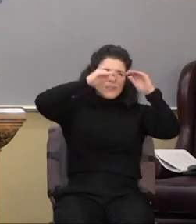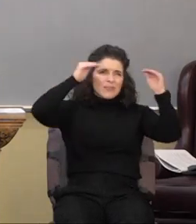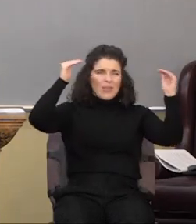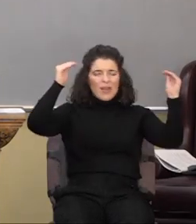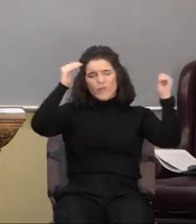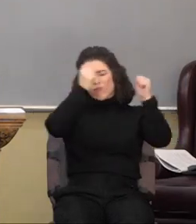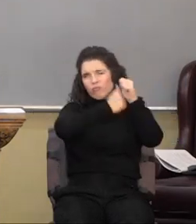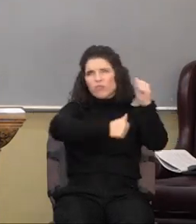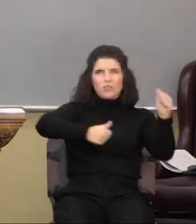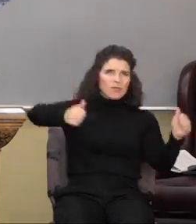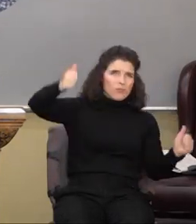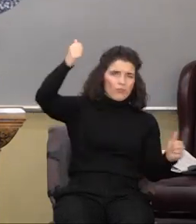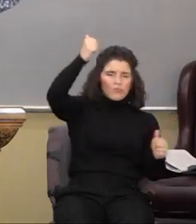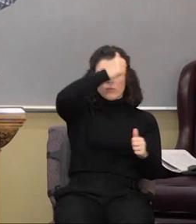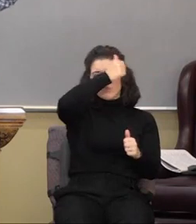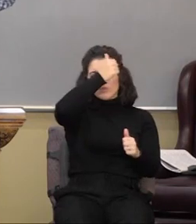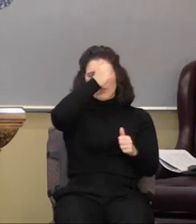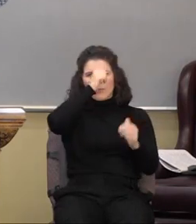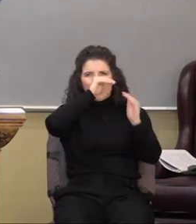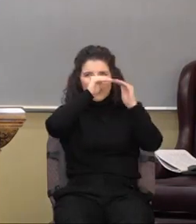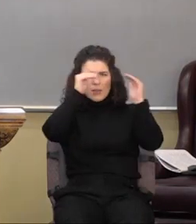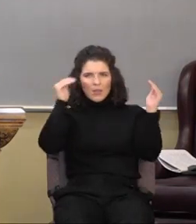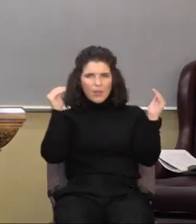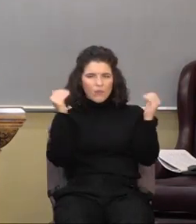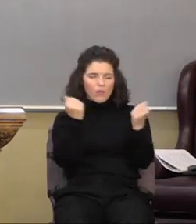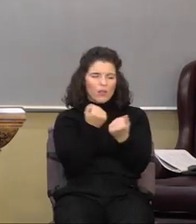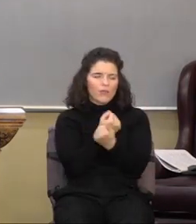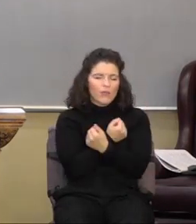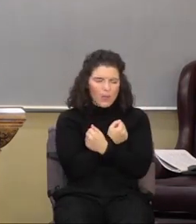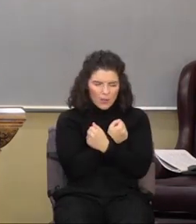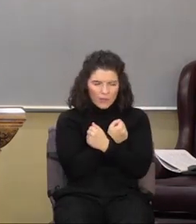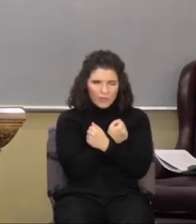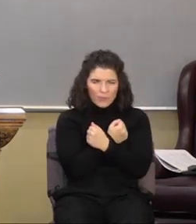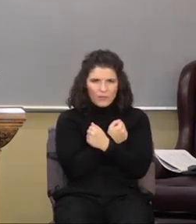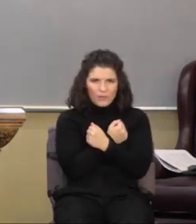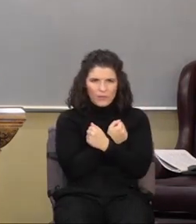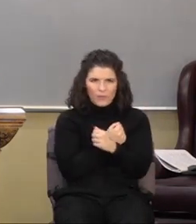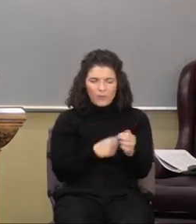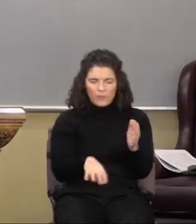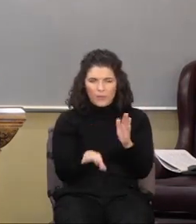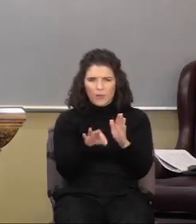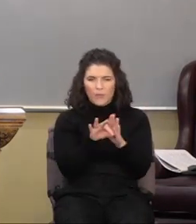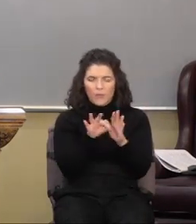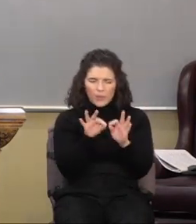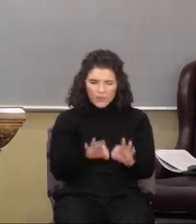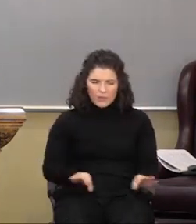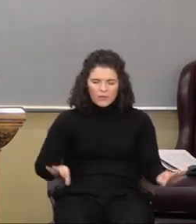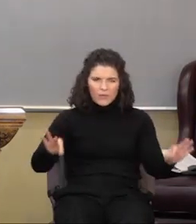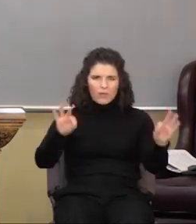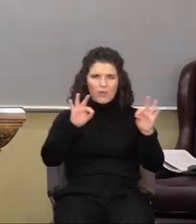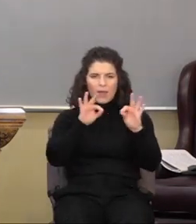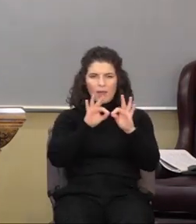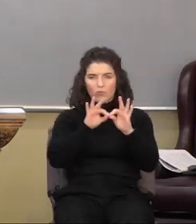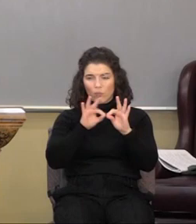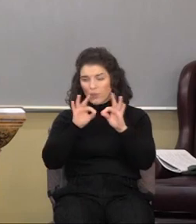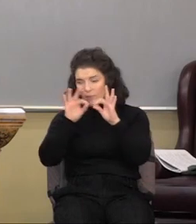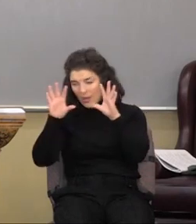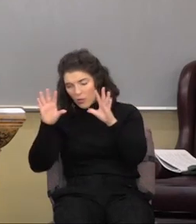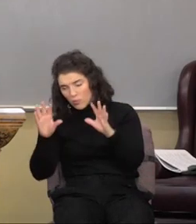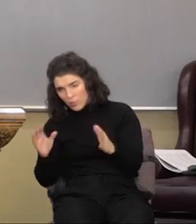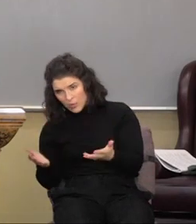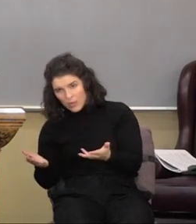supreme, premier level of love finds value in the valueless.